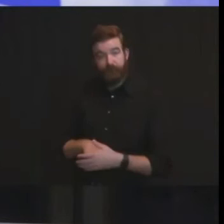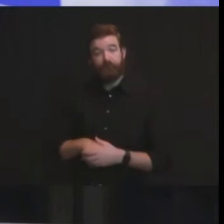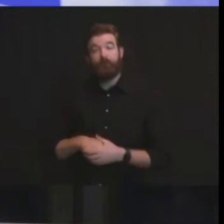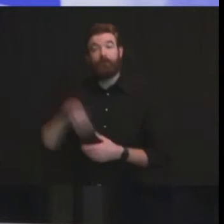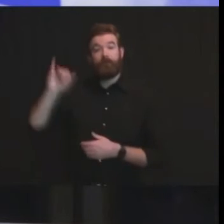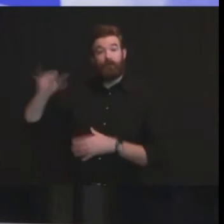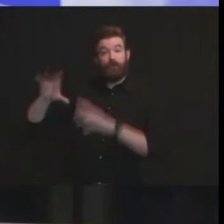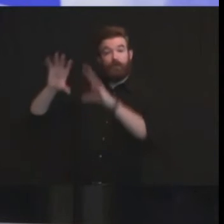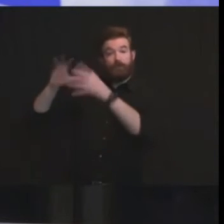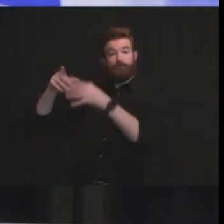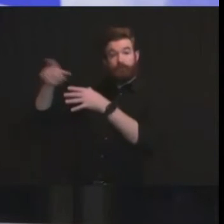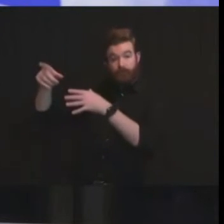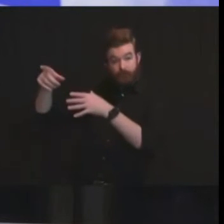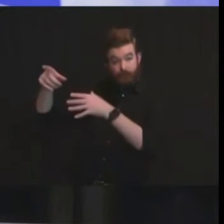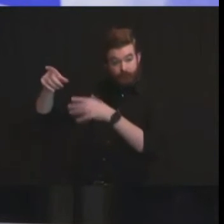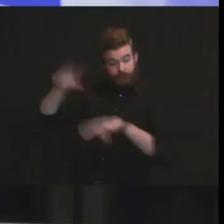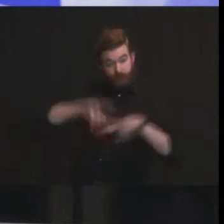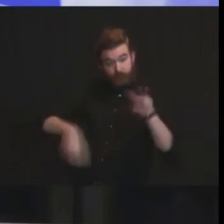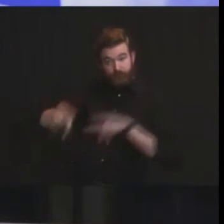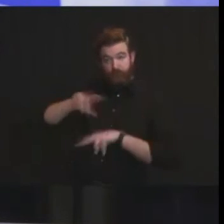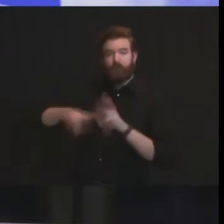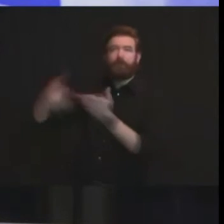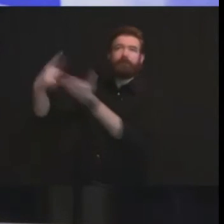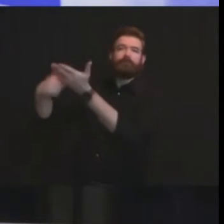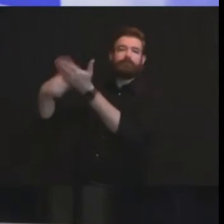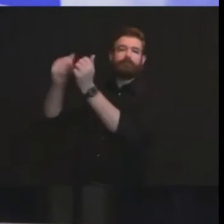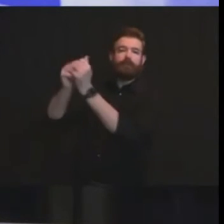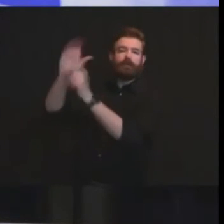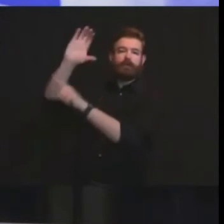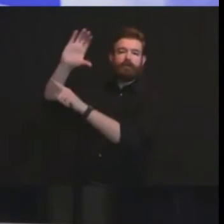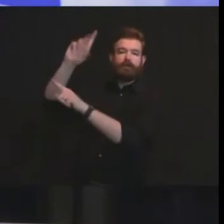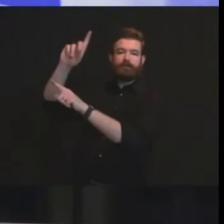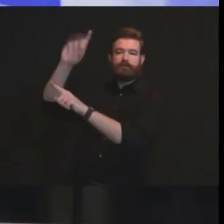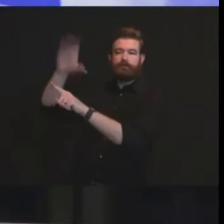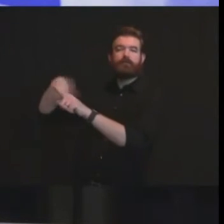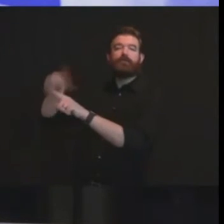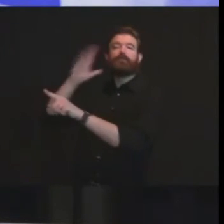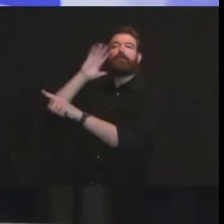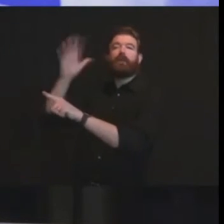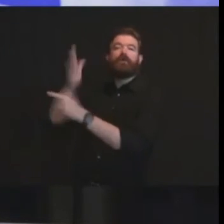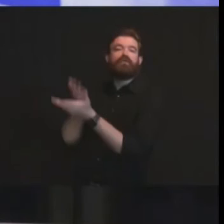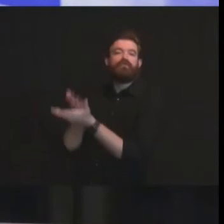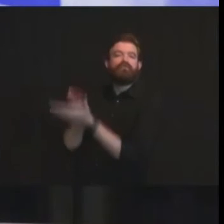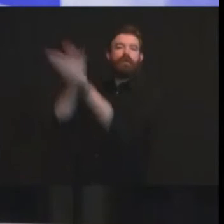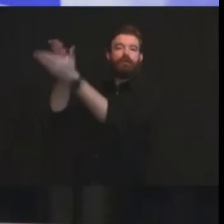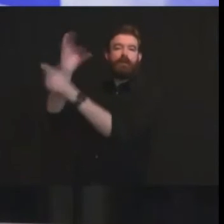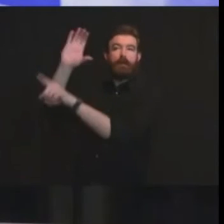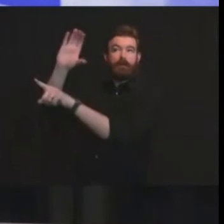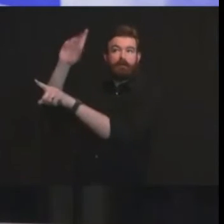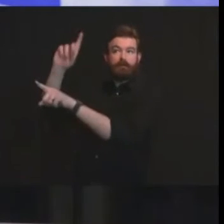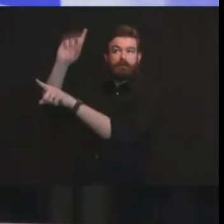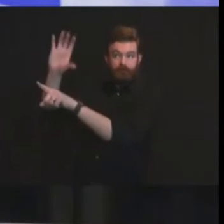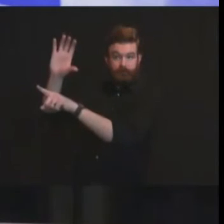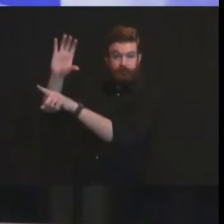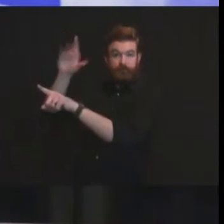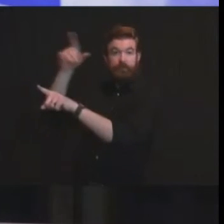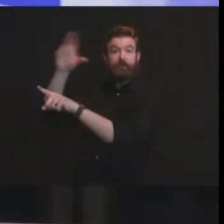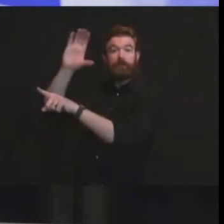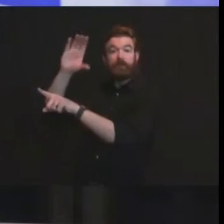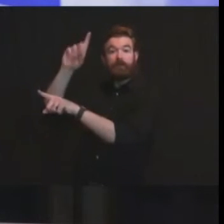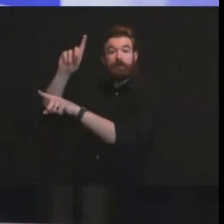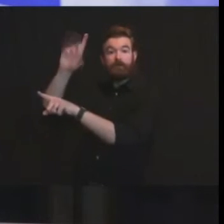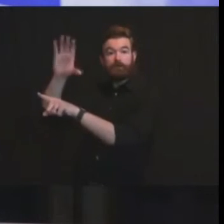also make recommendations to the cdc and the cdc will then issue guidance before distribution of the